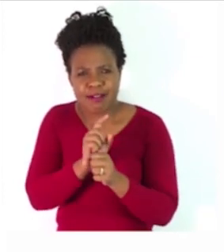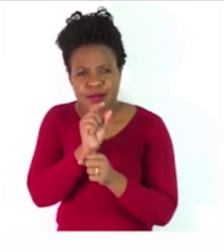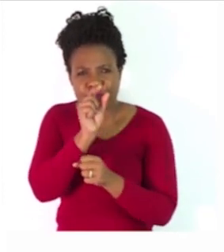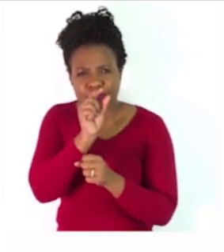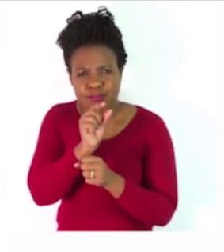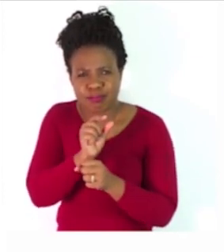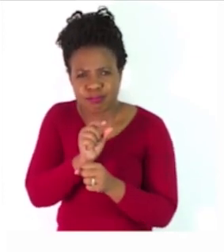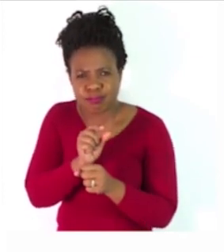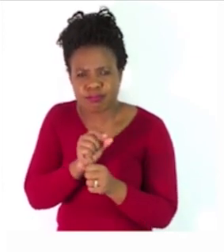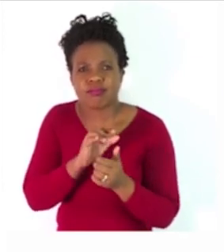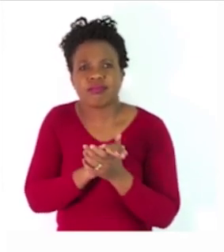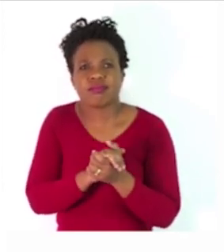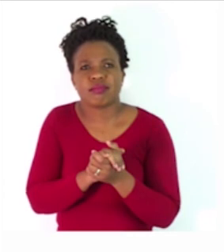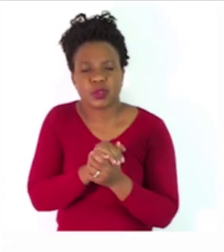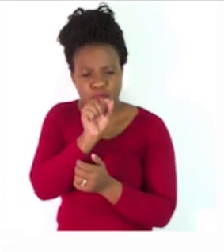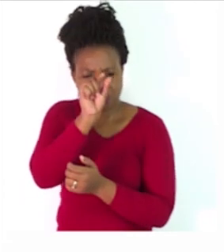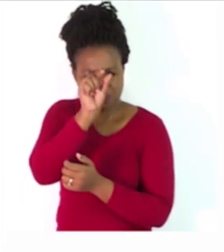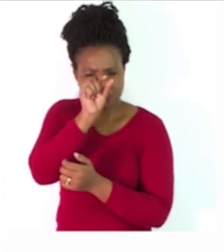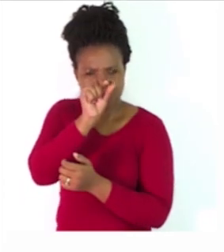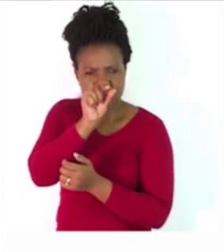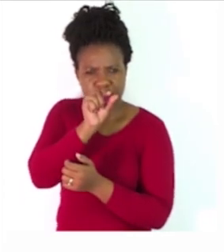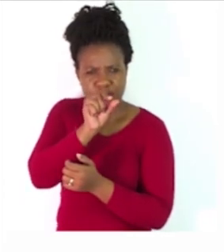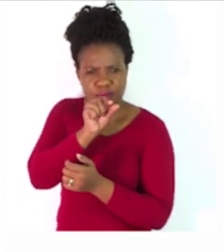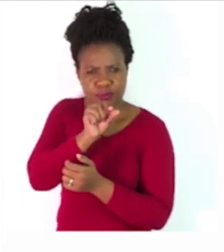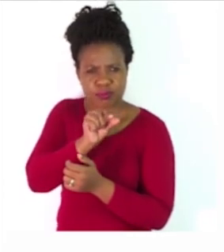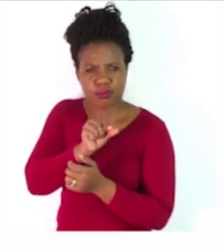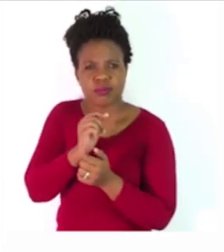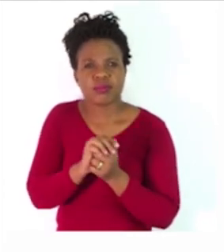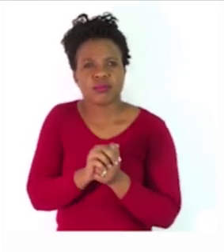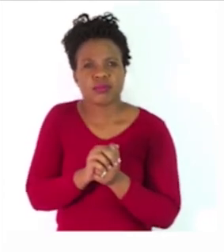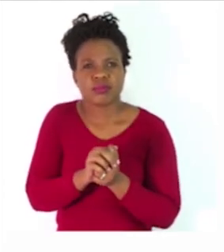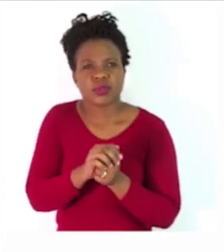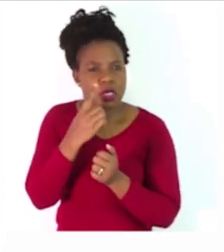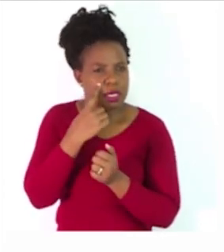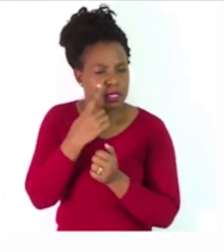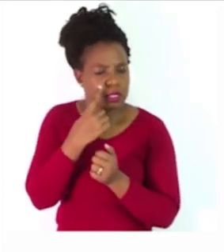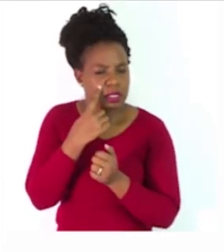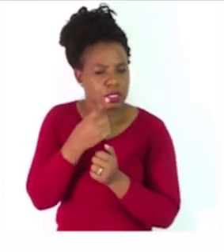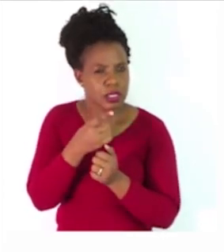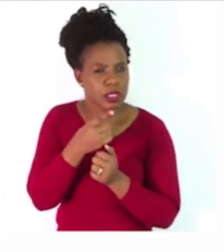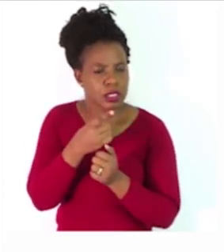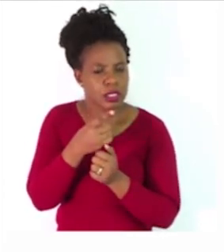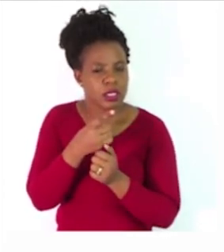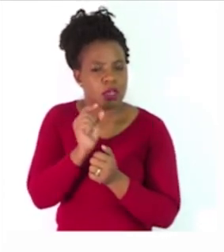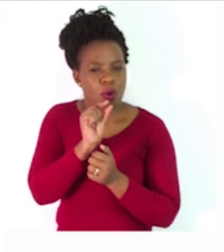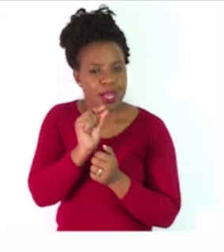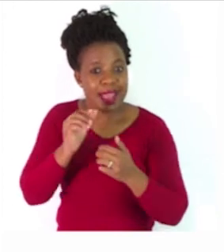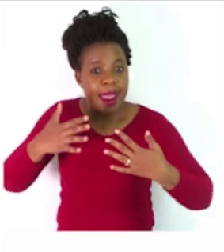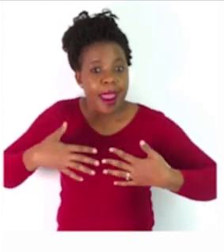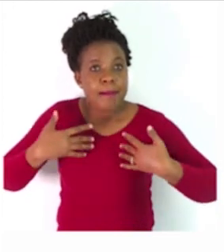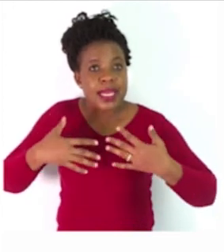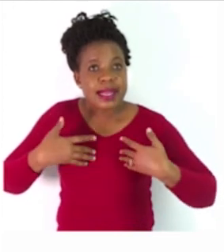as you read downwards, you can see there's a word there, an abstract noun, happiness.